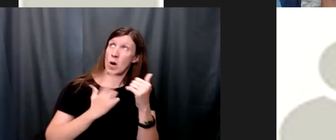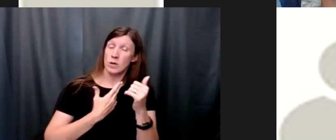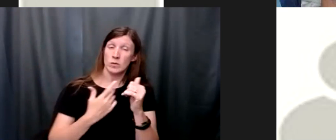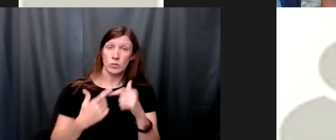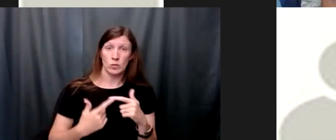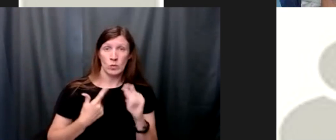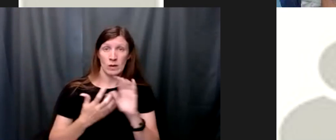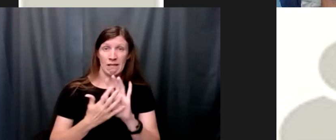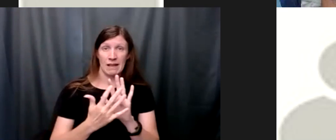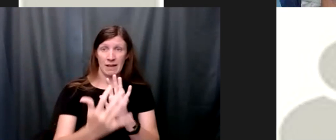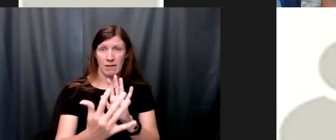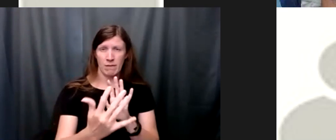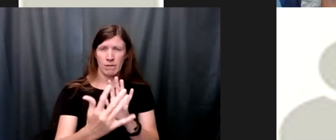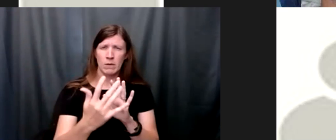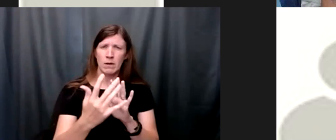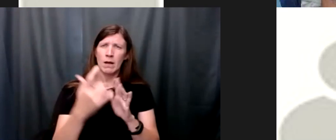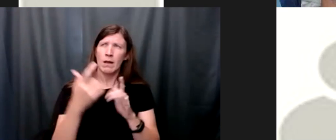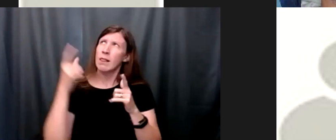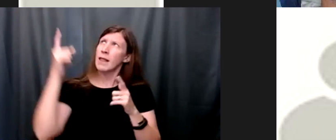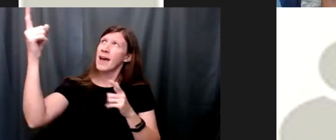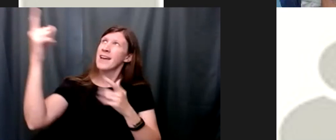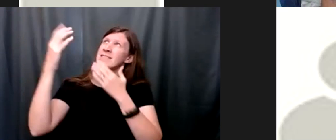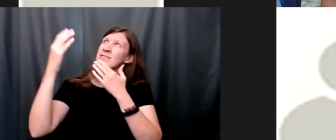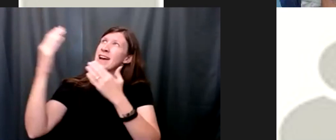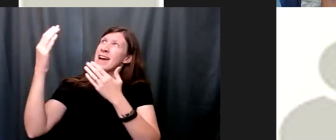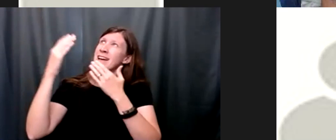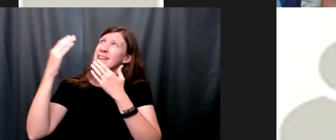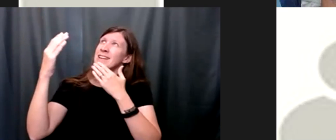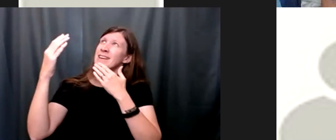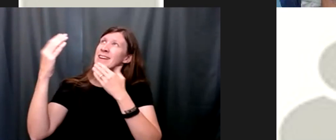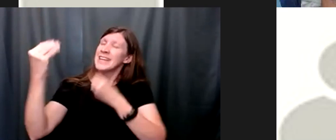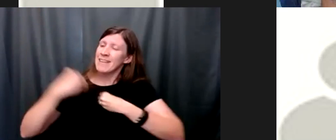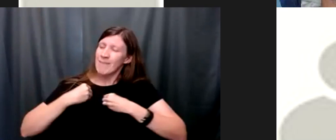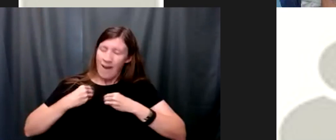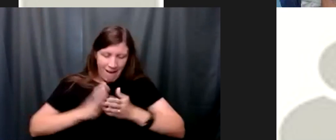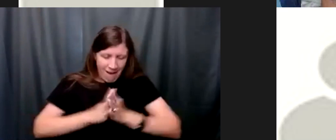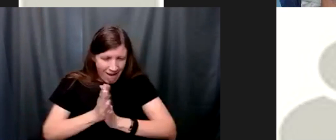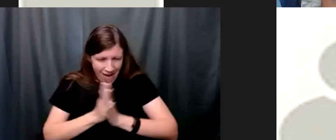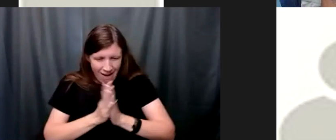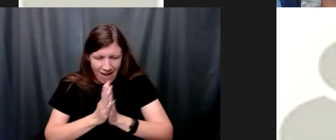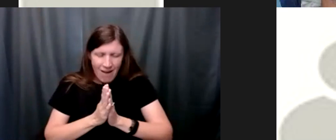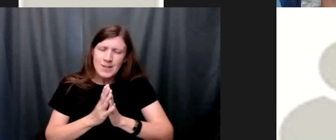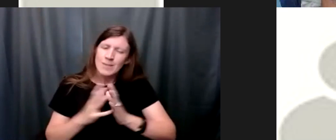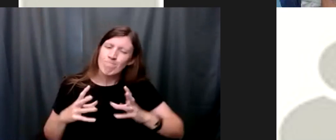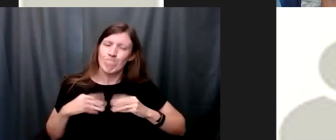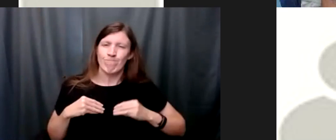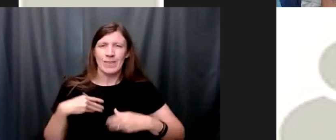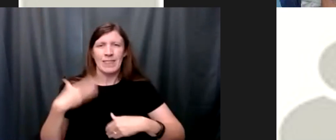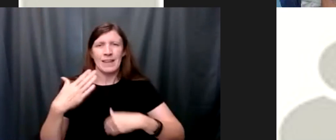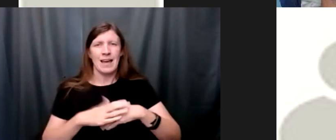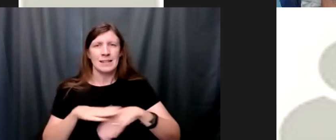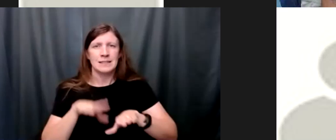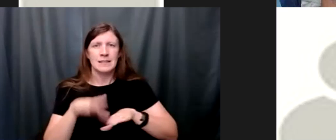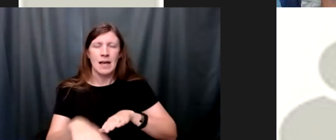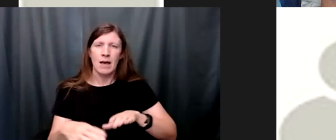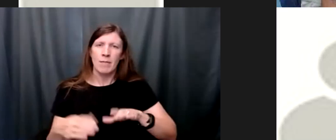what motivates you to take that next step to be the become the kind of person that god's called you to be reconnect with god